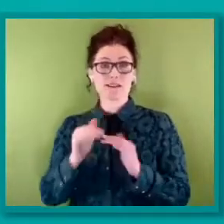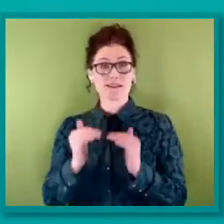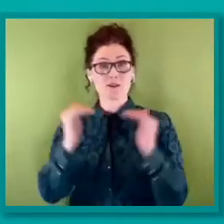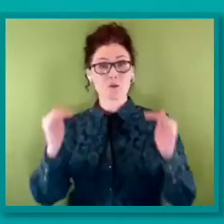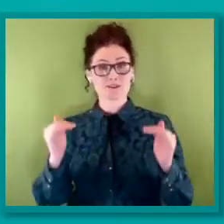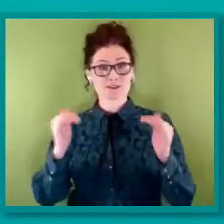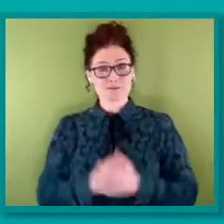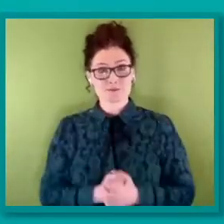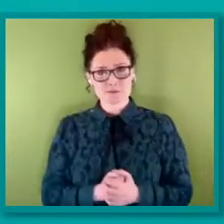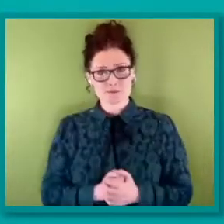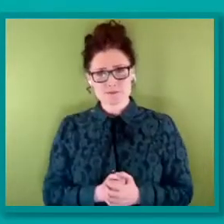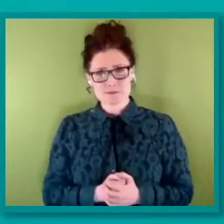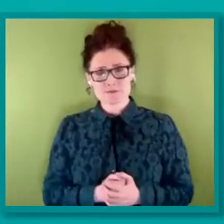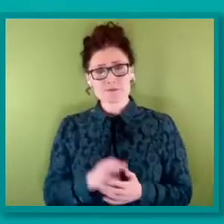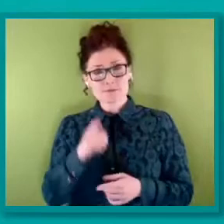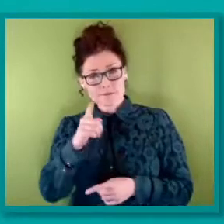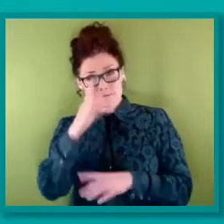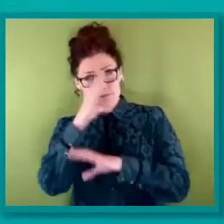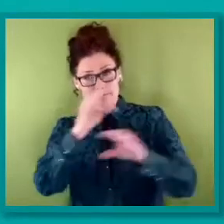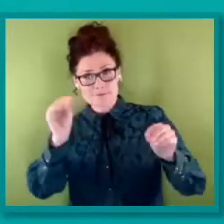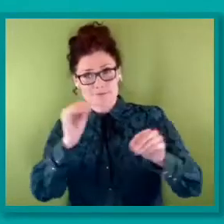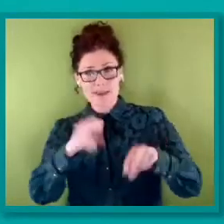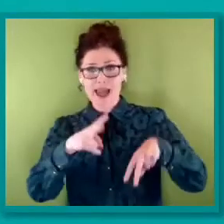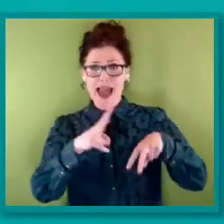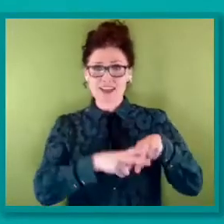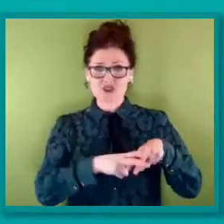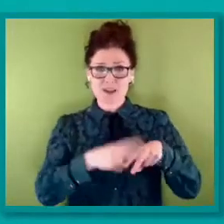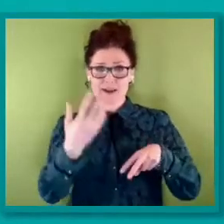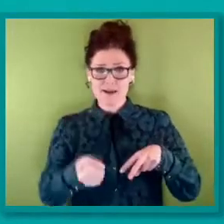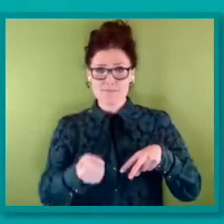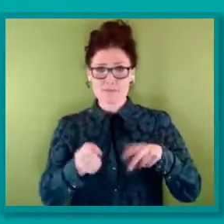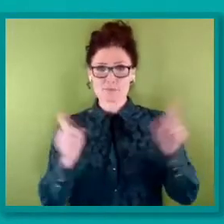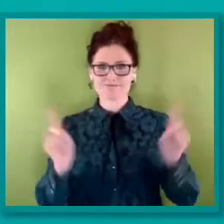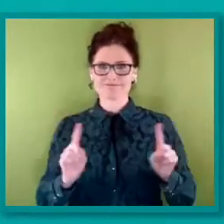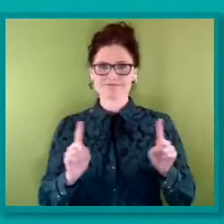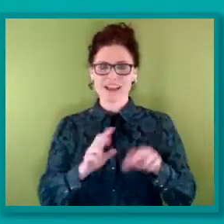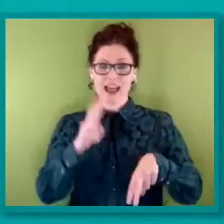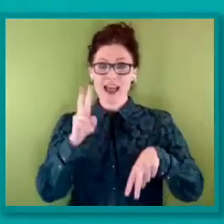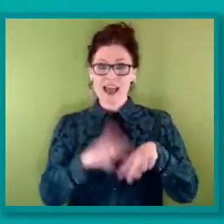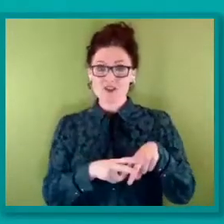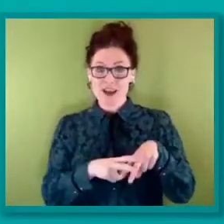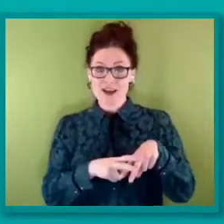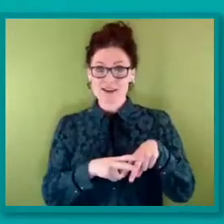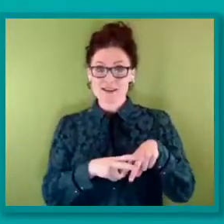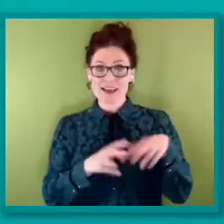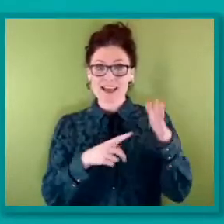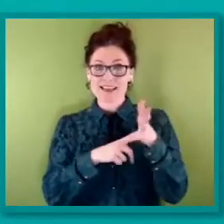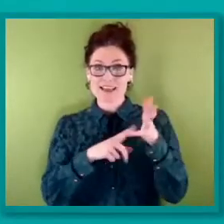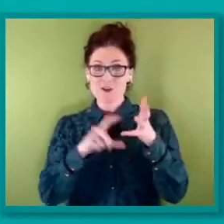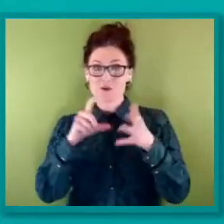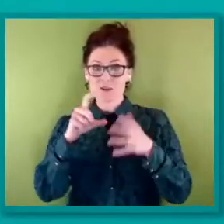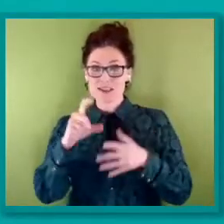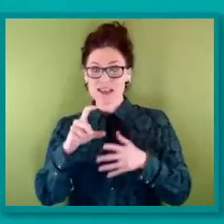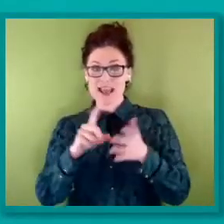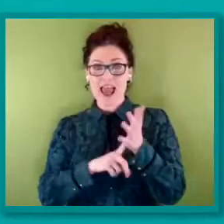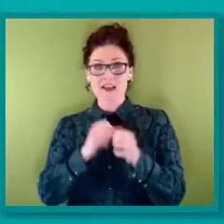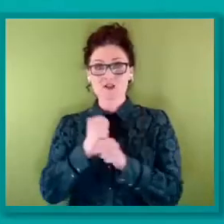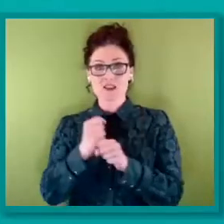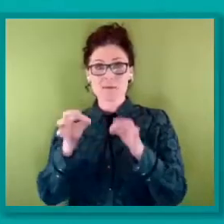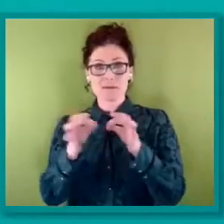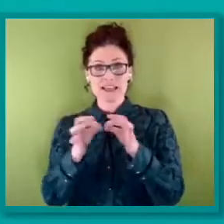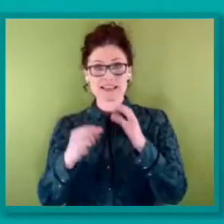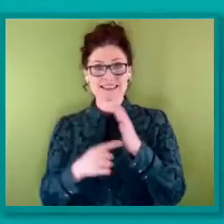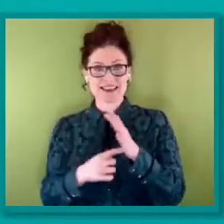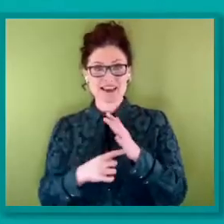have a hashtag for this conference. It's hashtag TUC LGBT. That's really